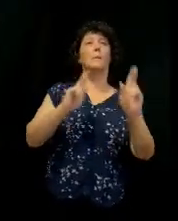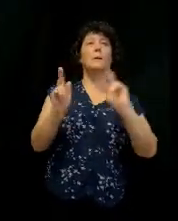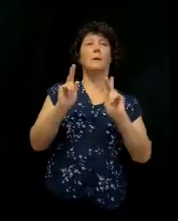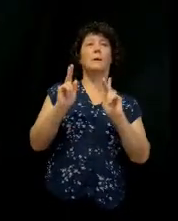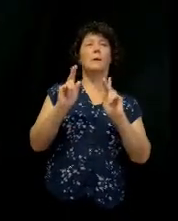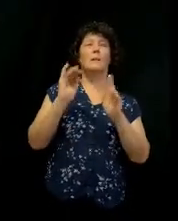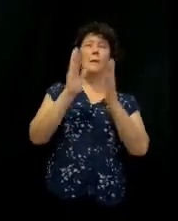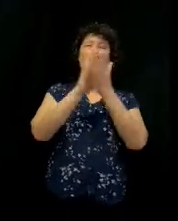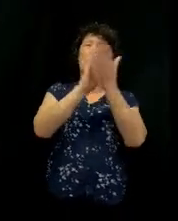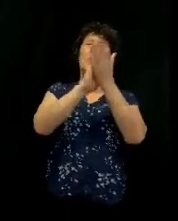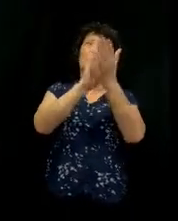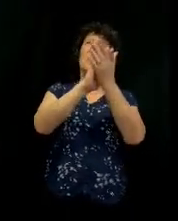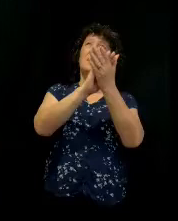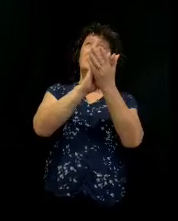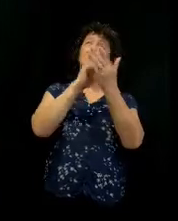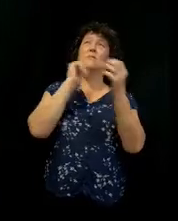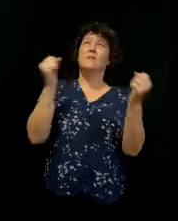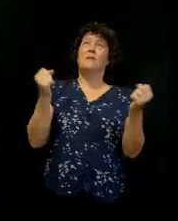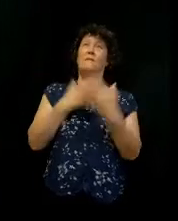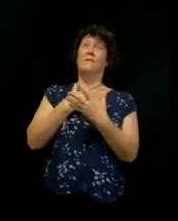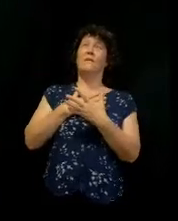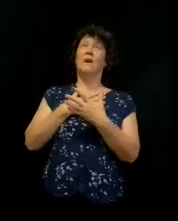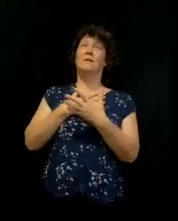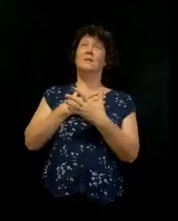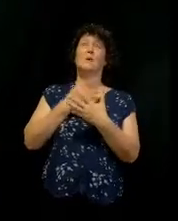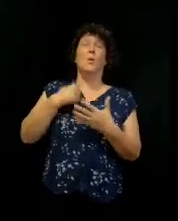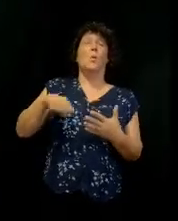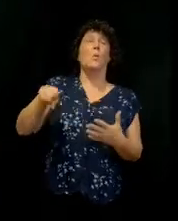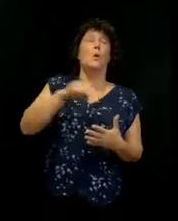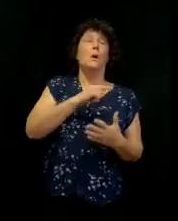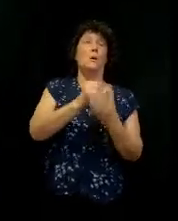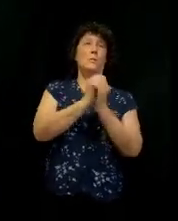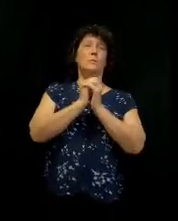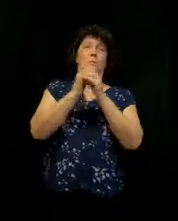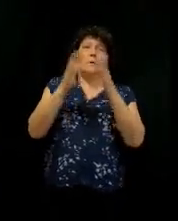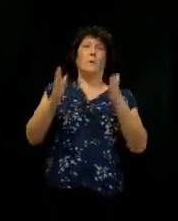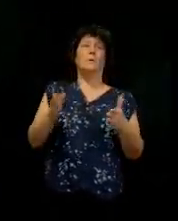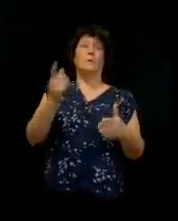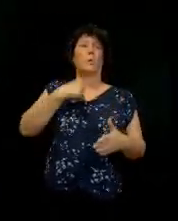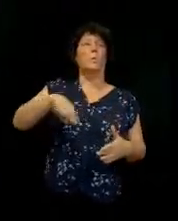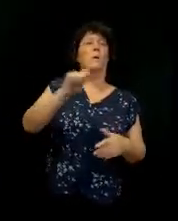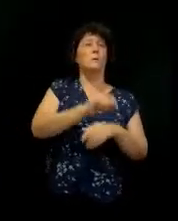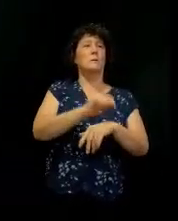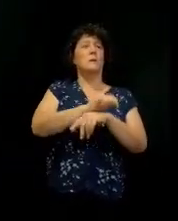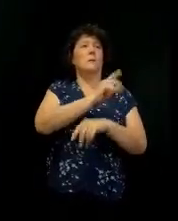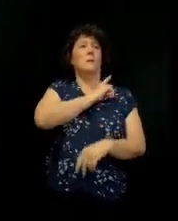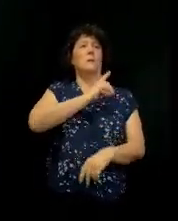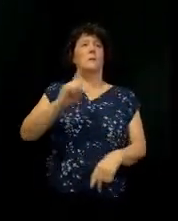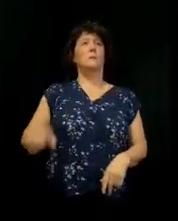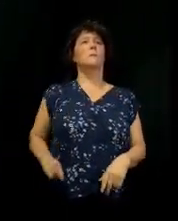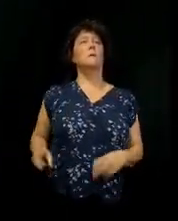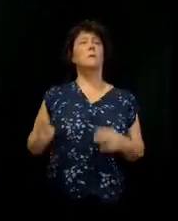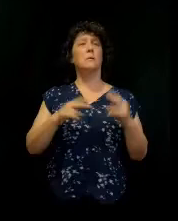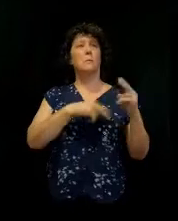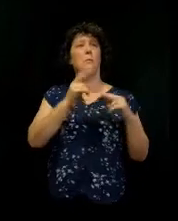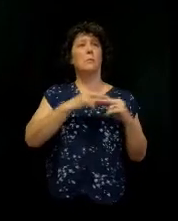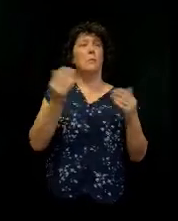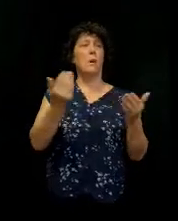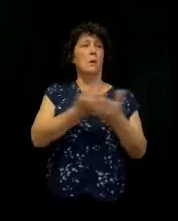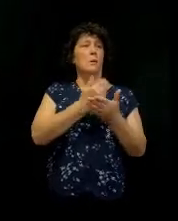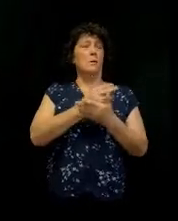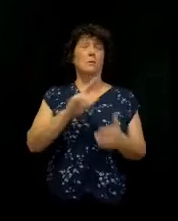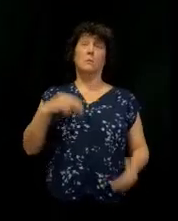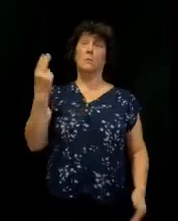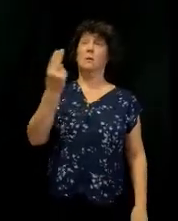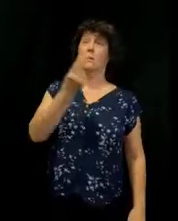praise. That we are worshipers, God. We are the tabernacle of David. Hallelujah. Lord, you're rebuilding this. You're re